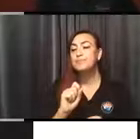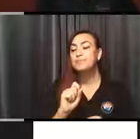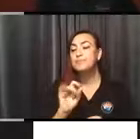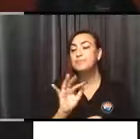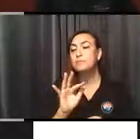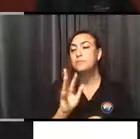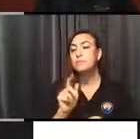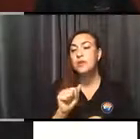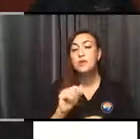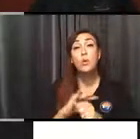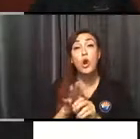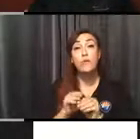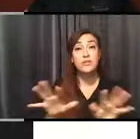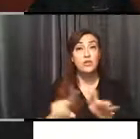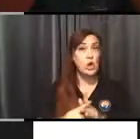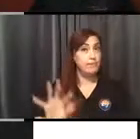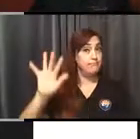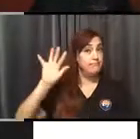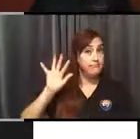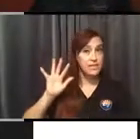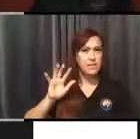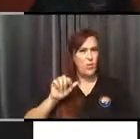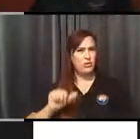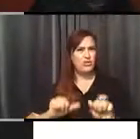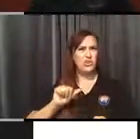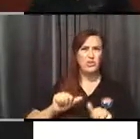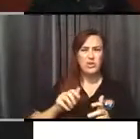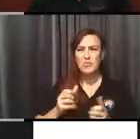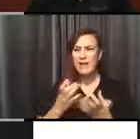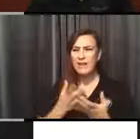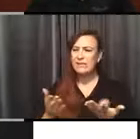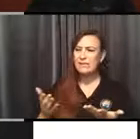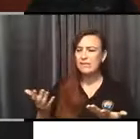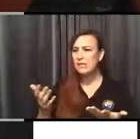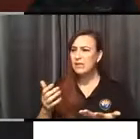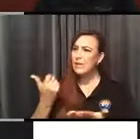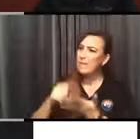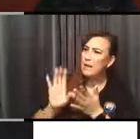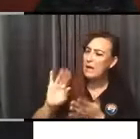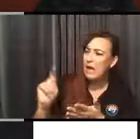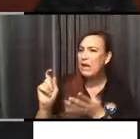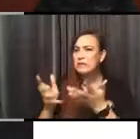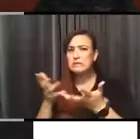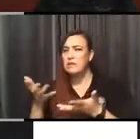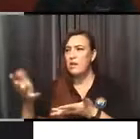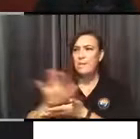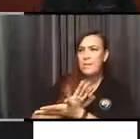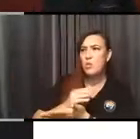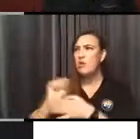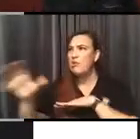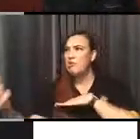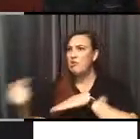when COVID first started, you weren't sure, so it was a lot of it dropping in the mailbox, going back and forth, doing the paperwork, getting it done through email,